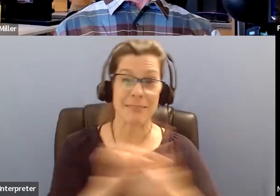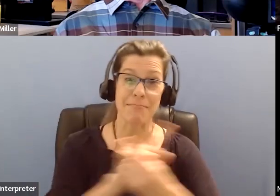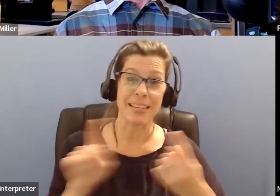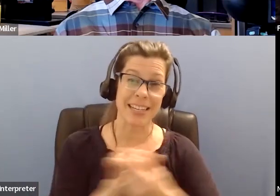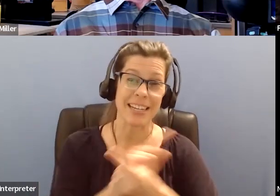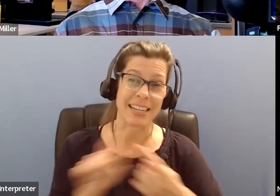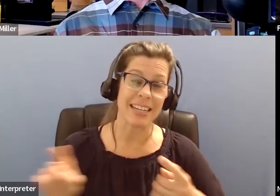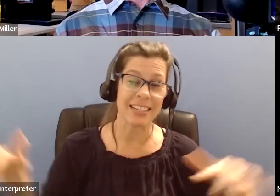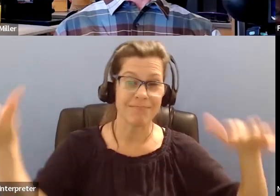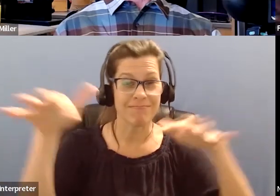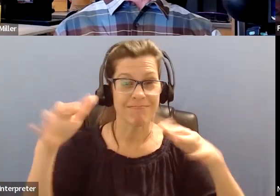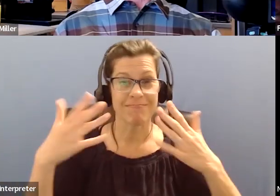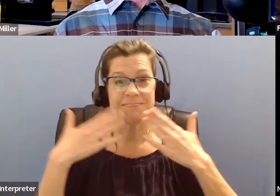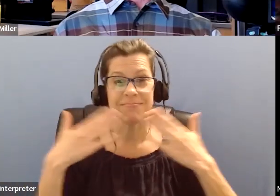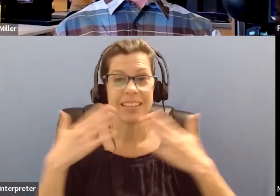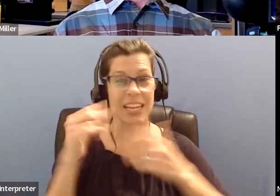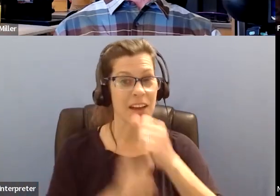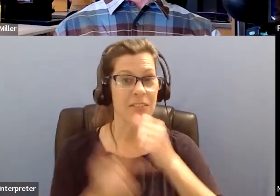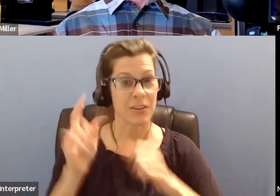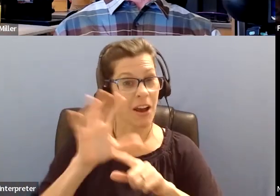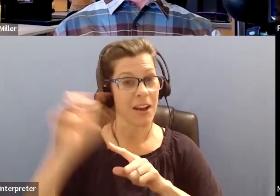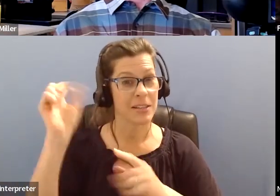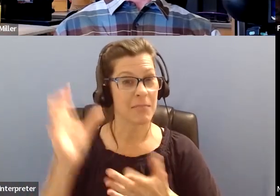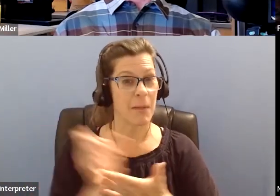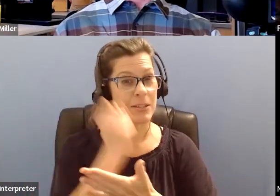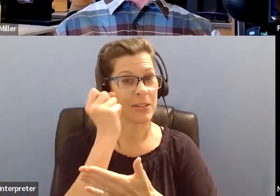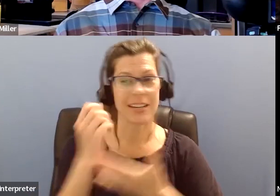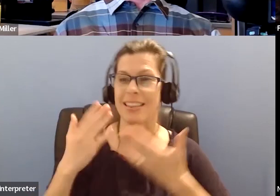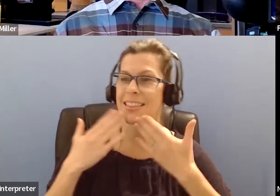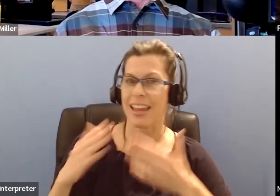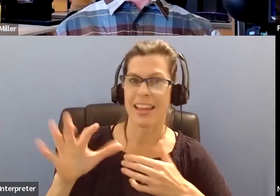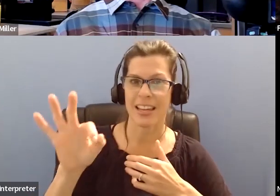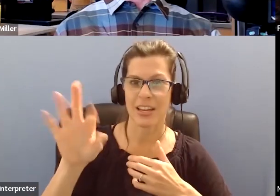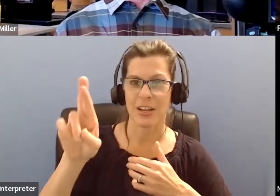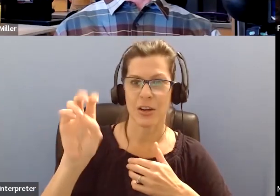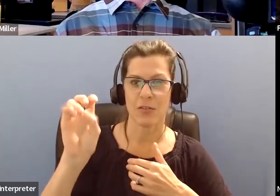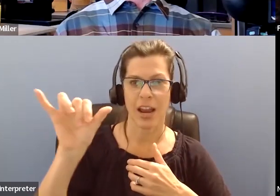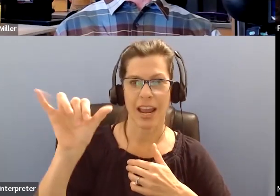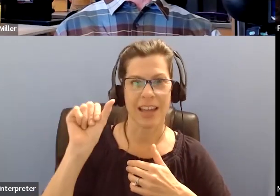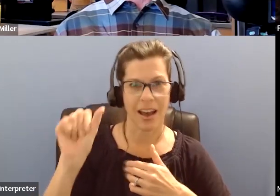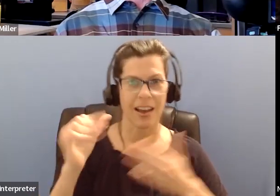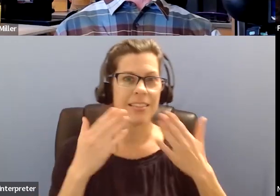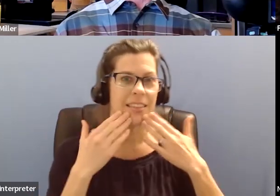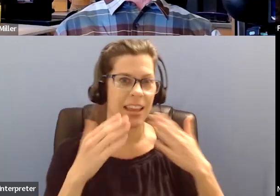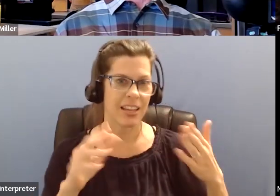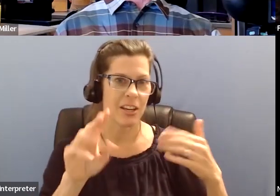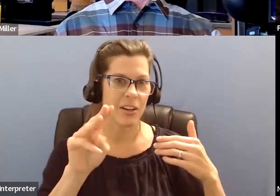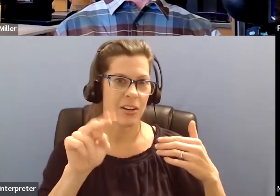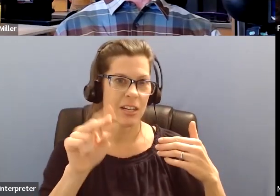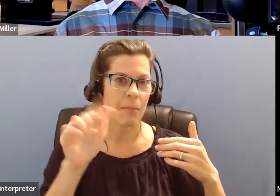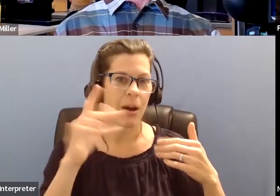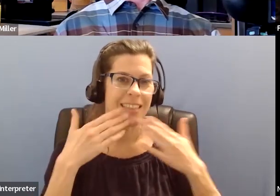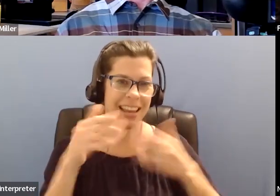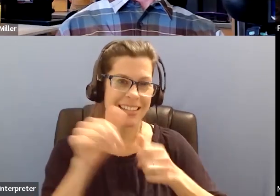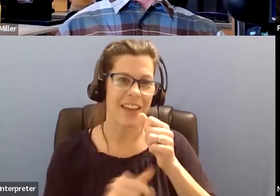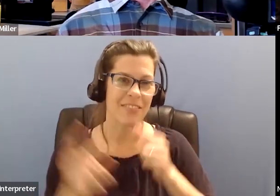um, thank you for this awesome opportunity. Thank you, Fred. All of you. Yeah. This was wonderful. Thanks,